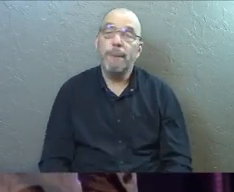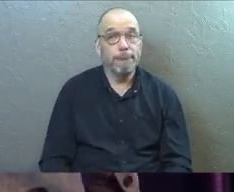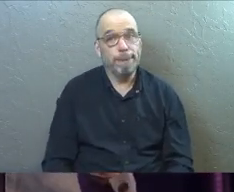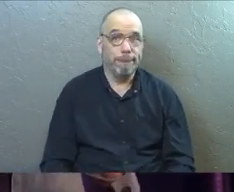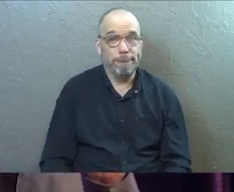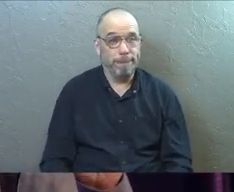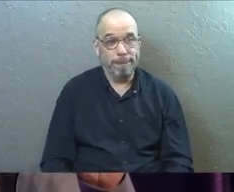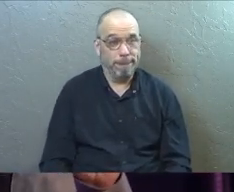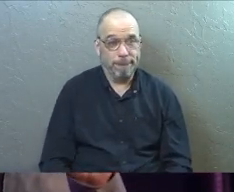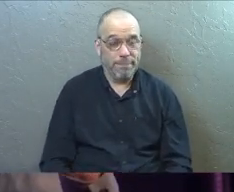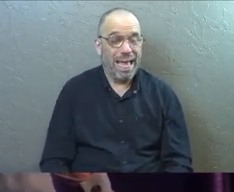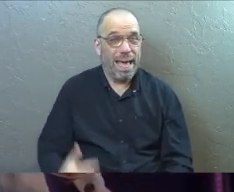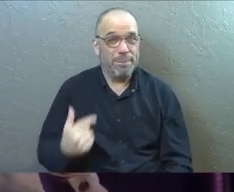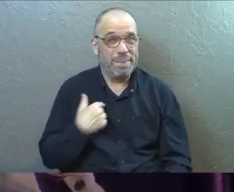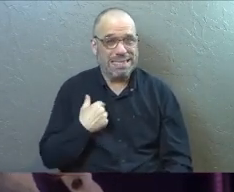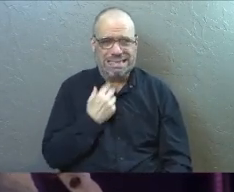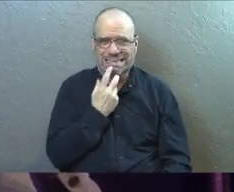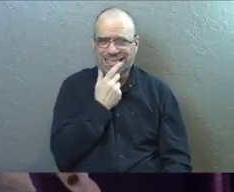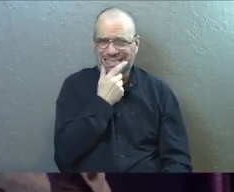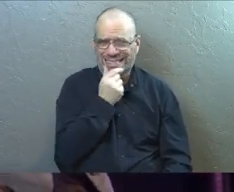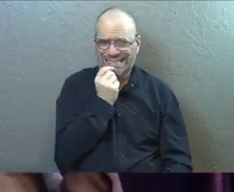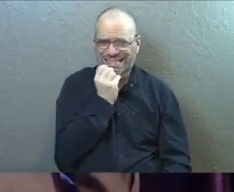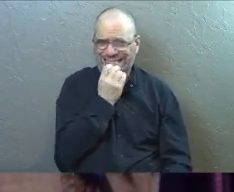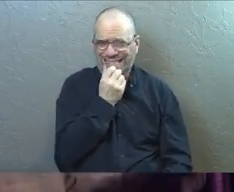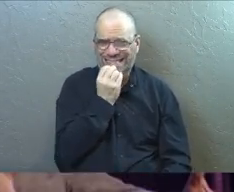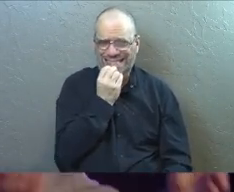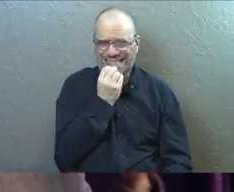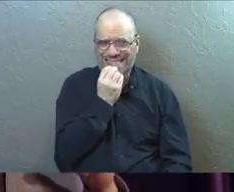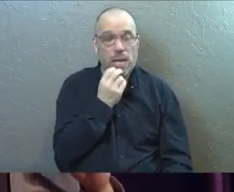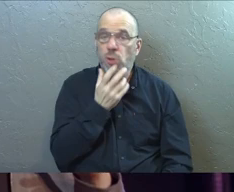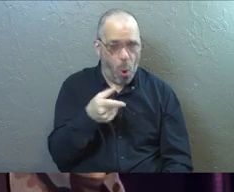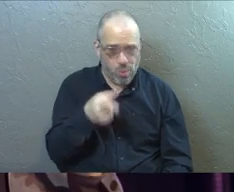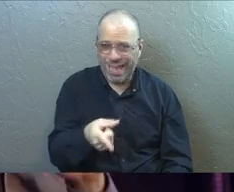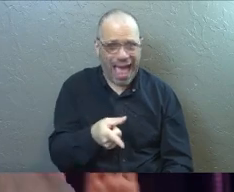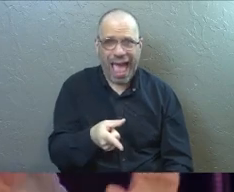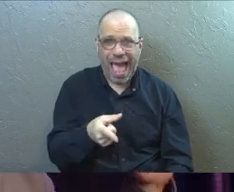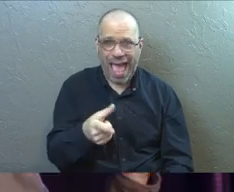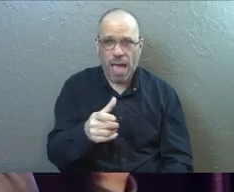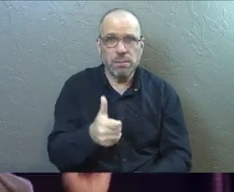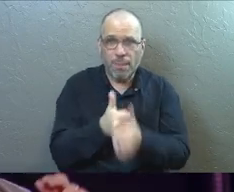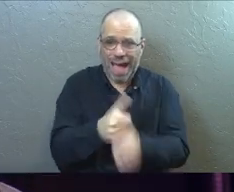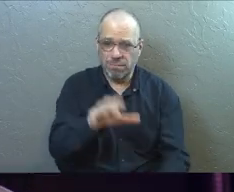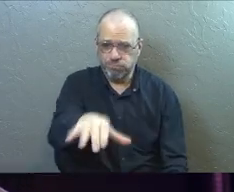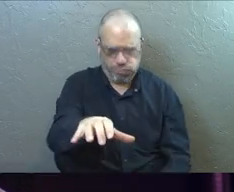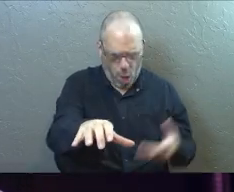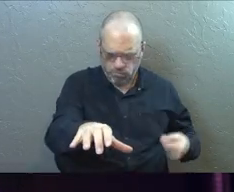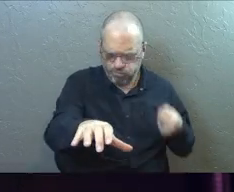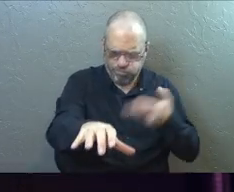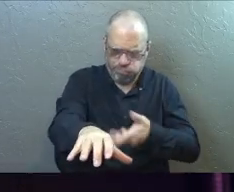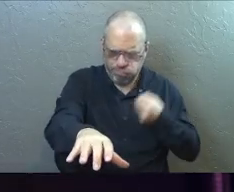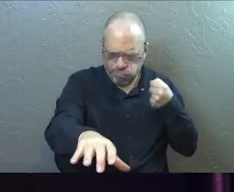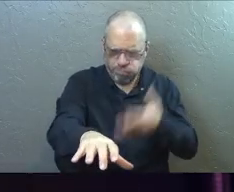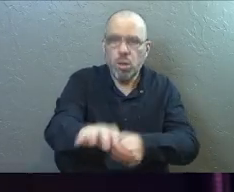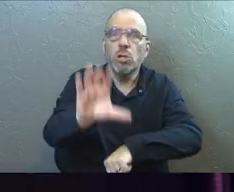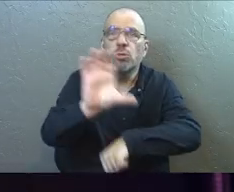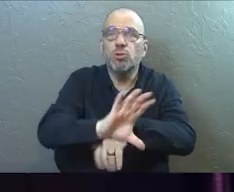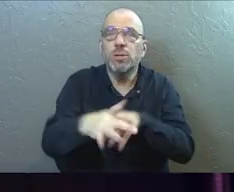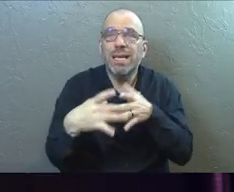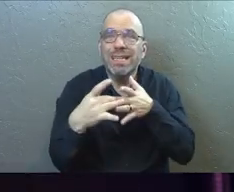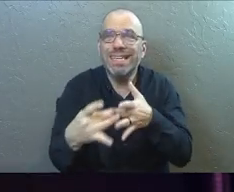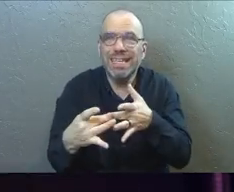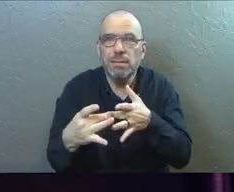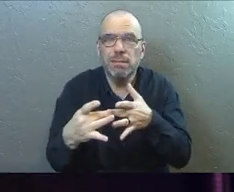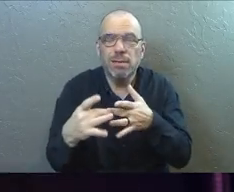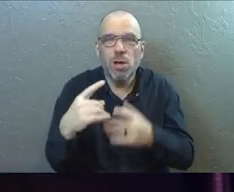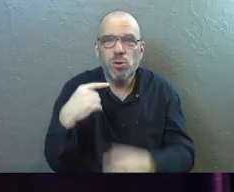I'm kind of cynical about people. No, they just laid them at the apostles' feet and trusted them, trusted their church leaders. That's